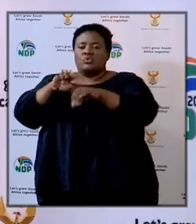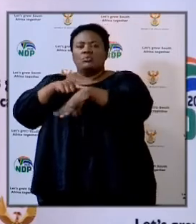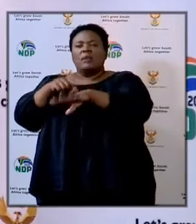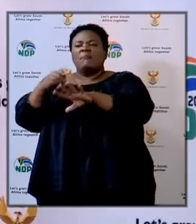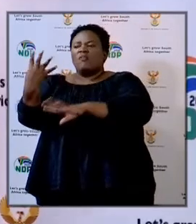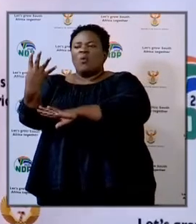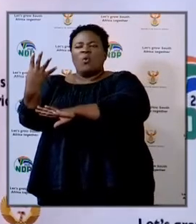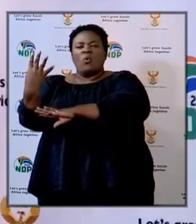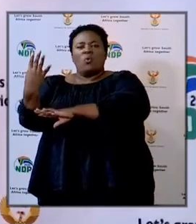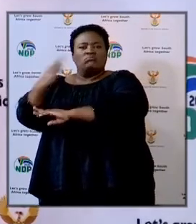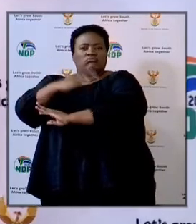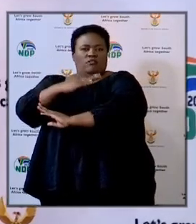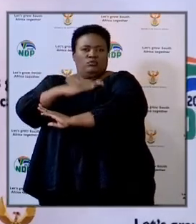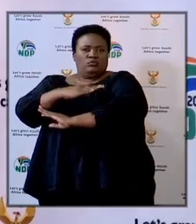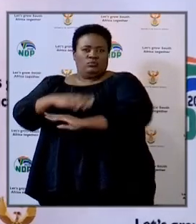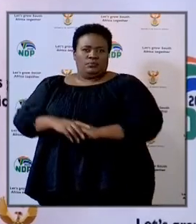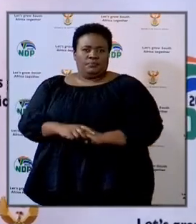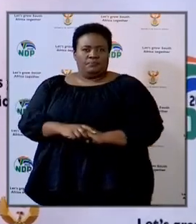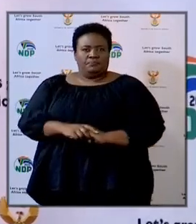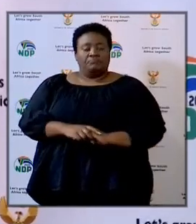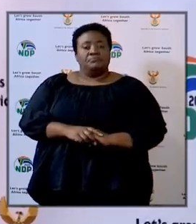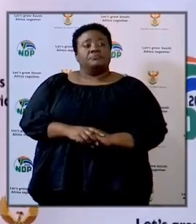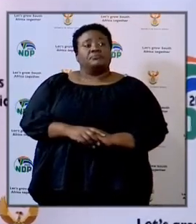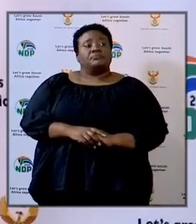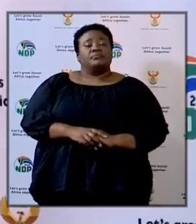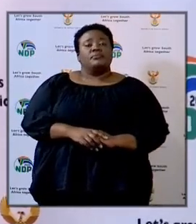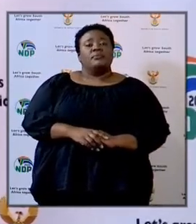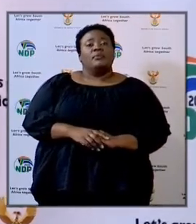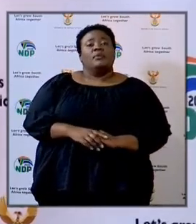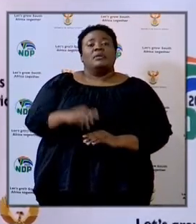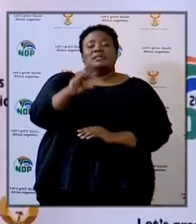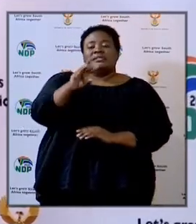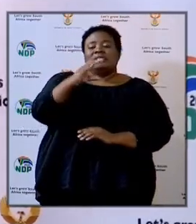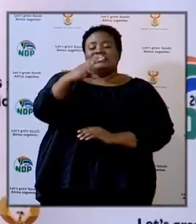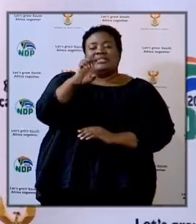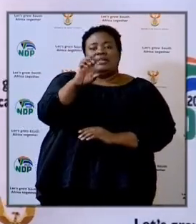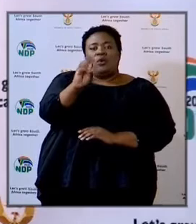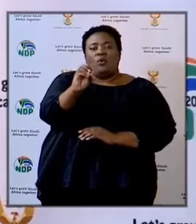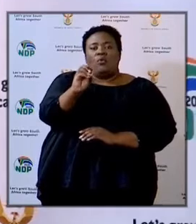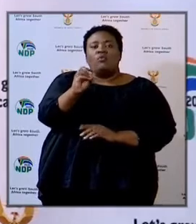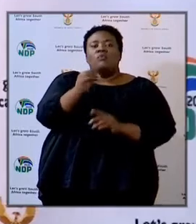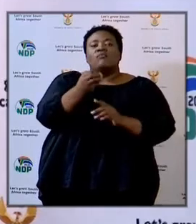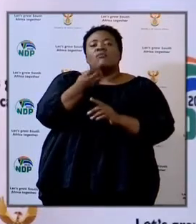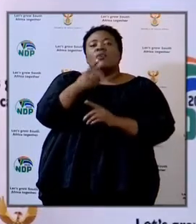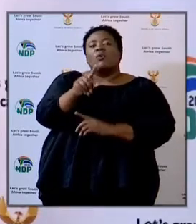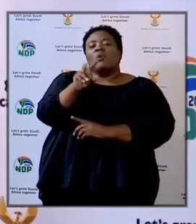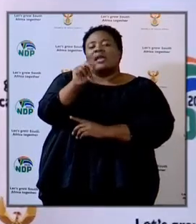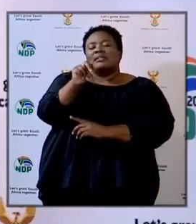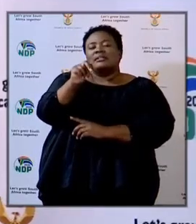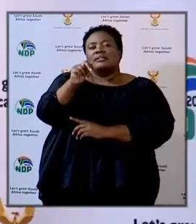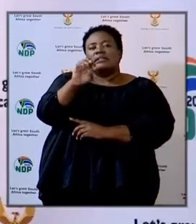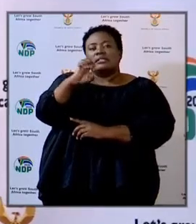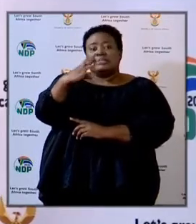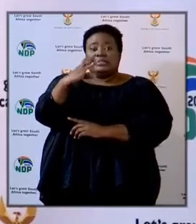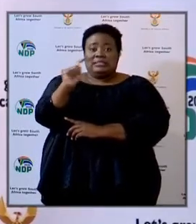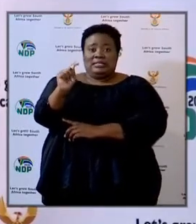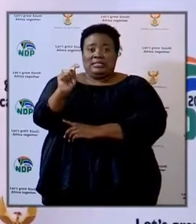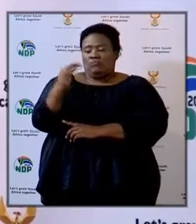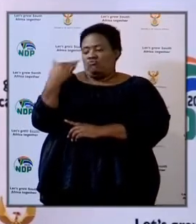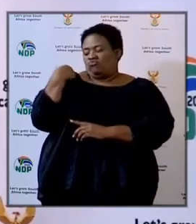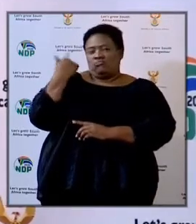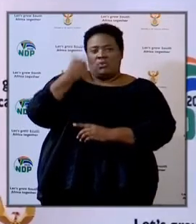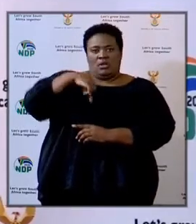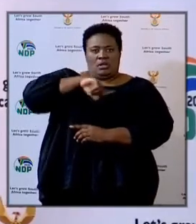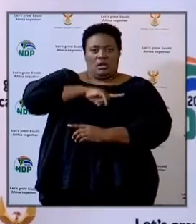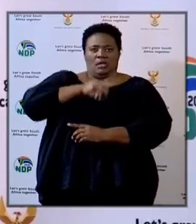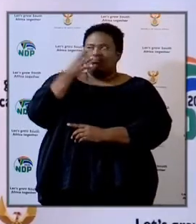'clock. As the CEO of the NECs reminded us a few days